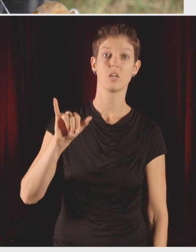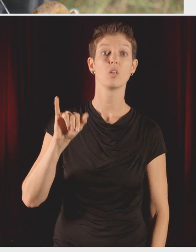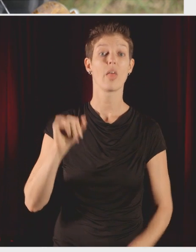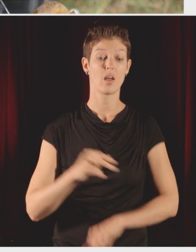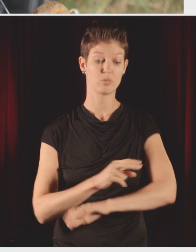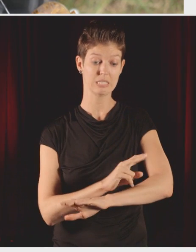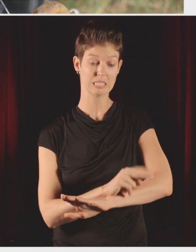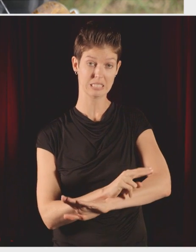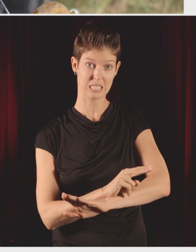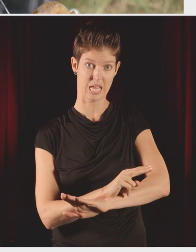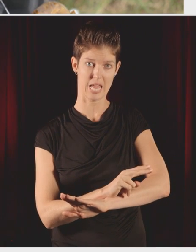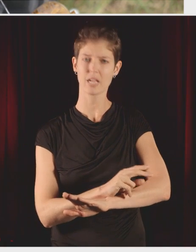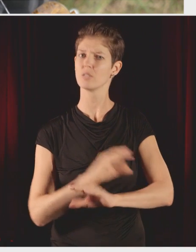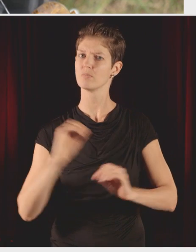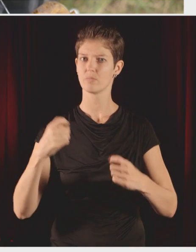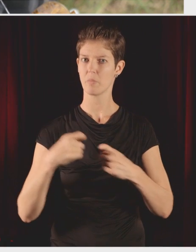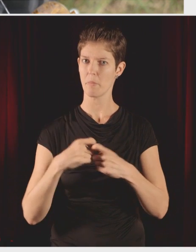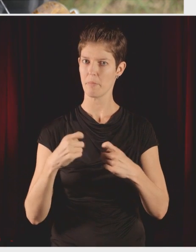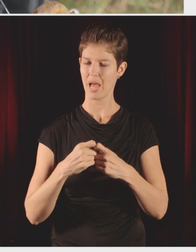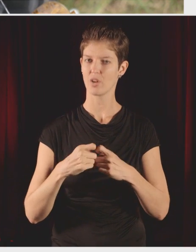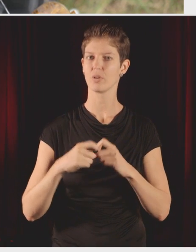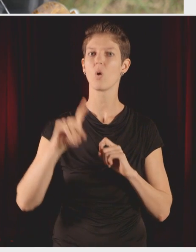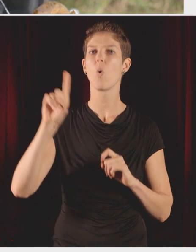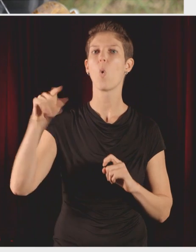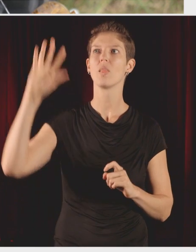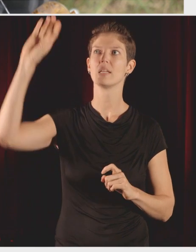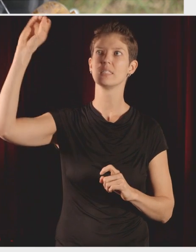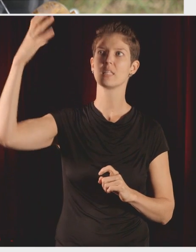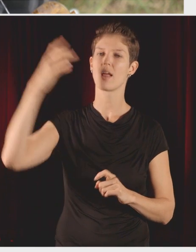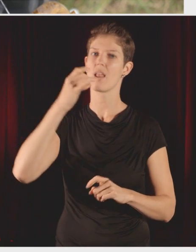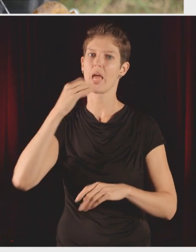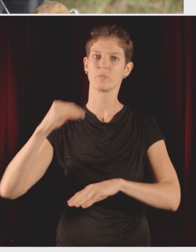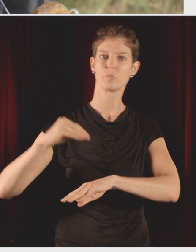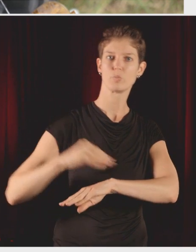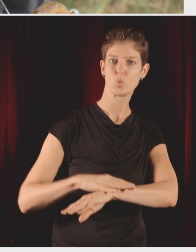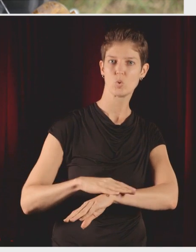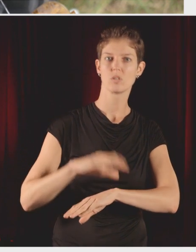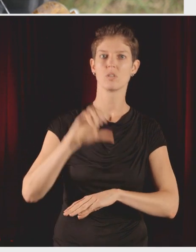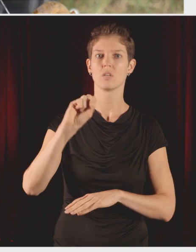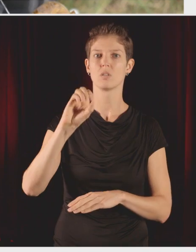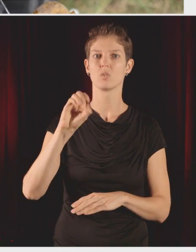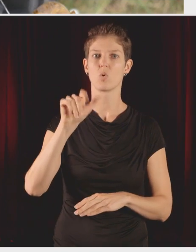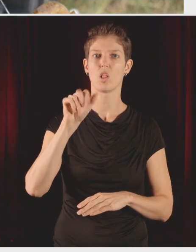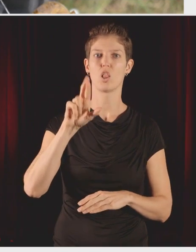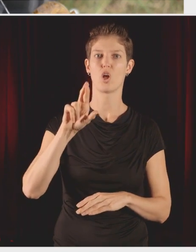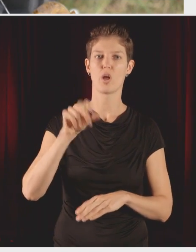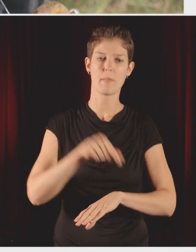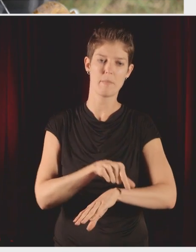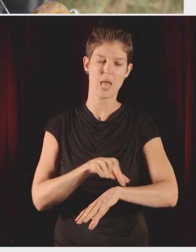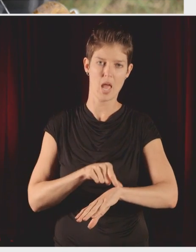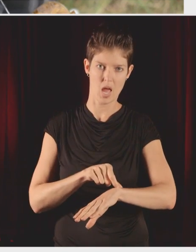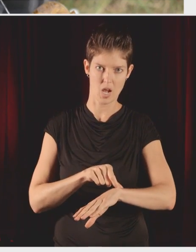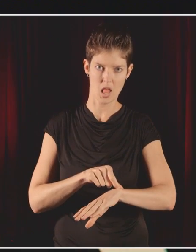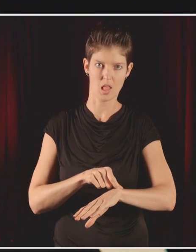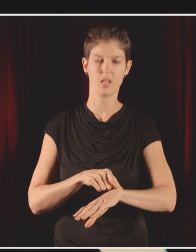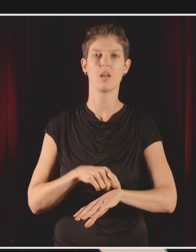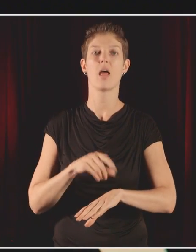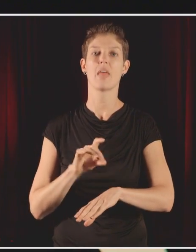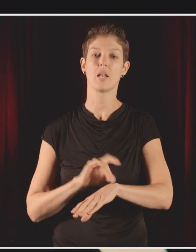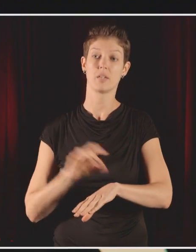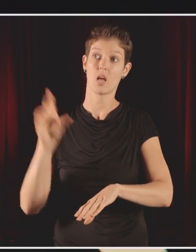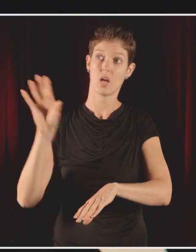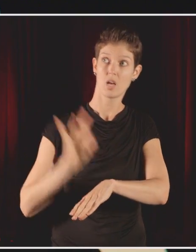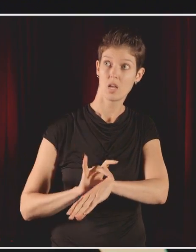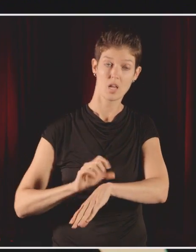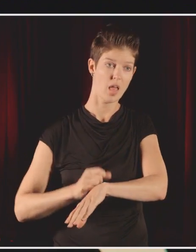and it goes to a transmitter, and whenever the sun shines, it has a radio broadcast, and we can pick that up. That poor bird that was hit, we knew